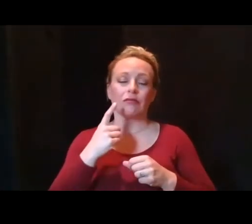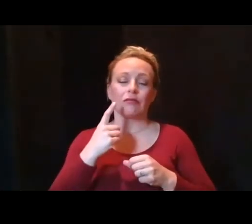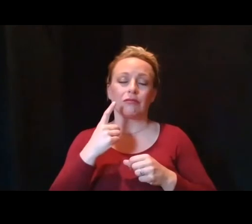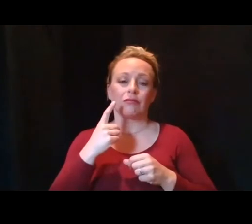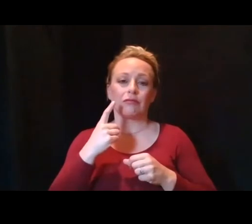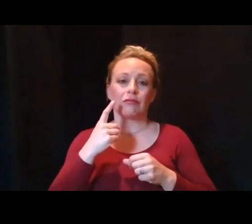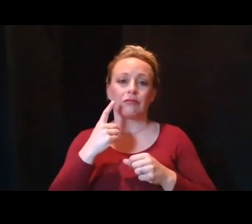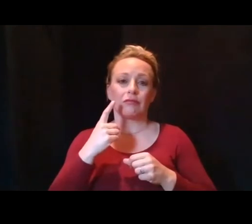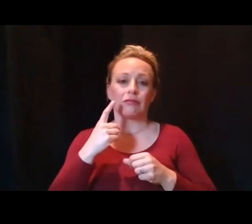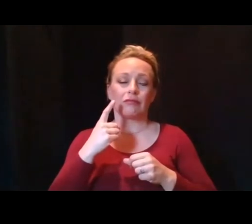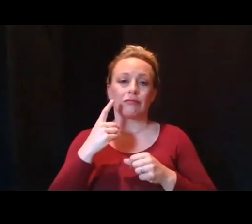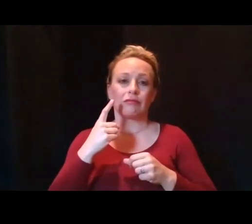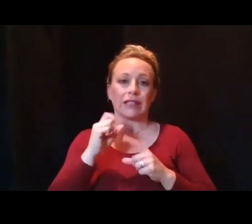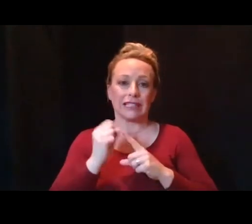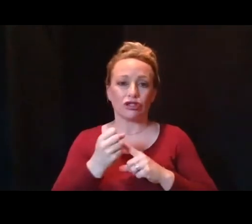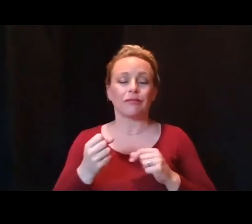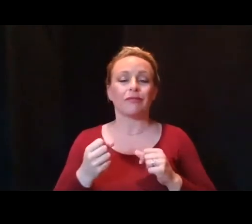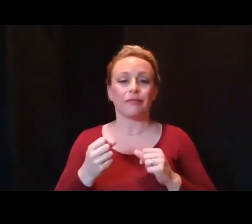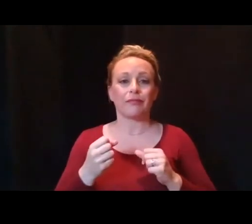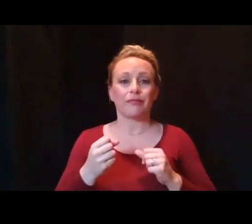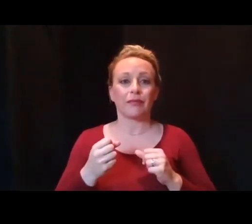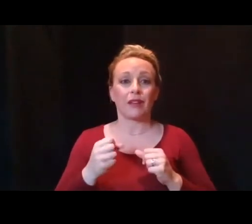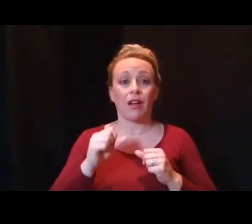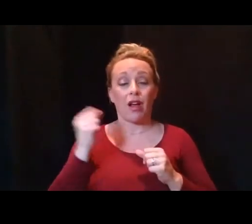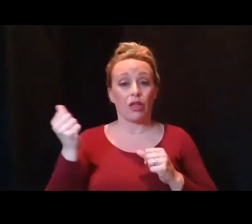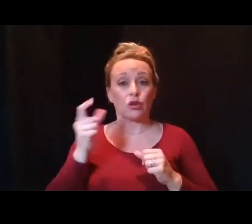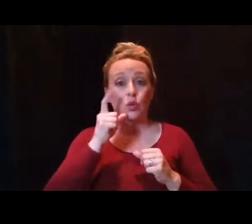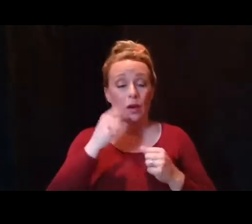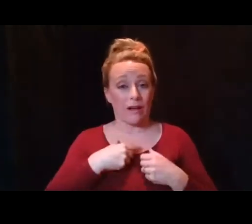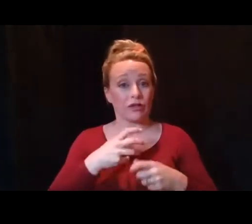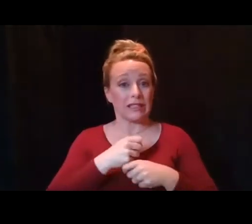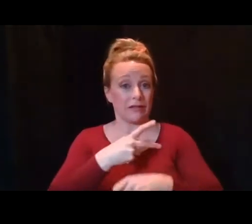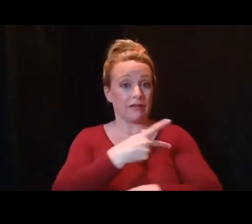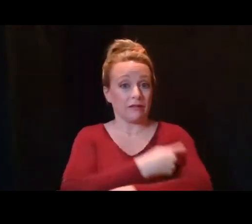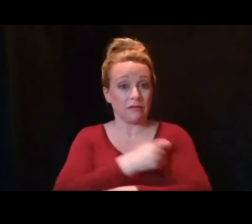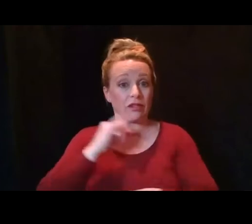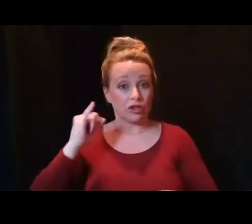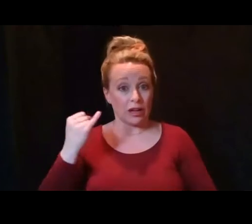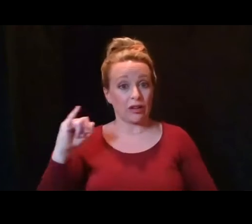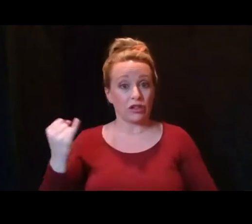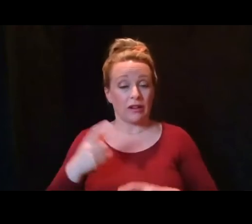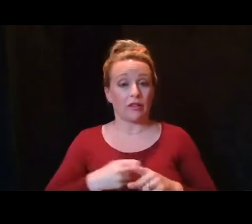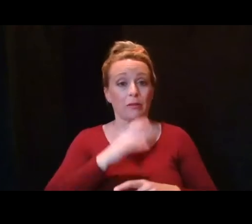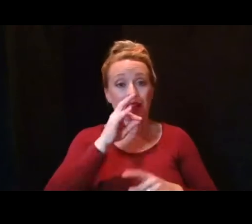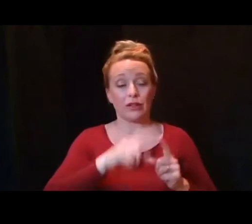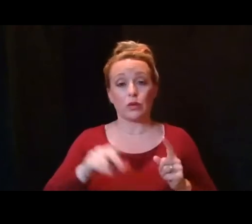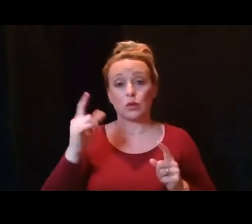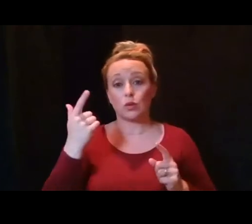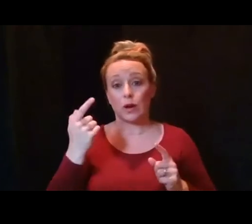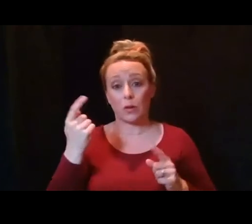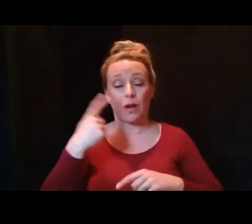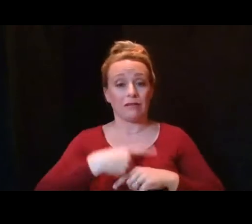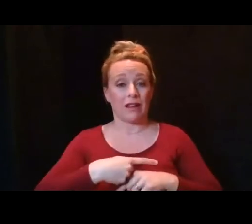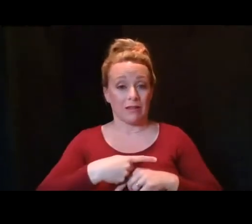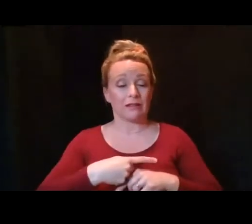Individuals who have received the J&J vaccine in a time frame from seven to 21 days or